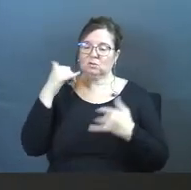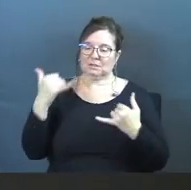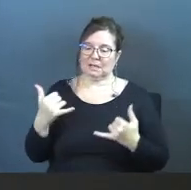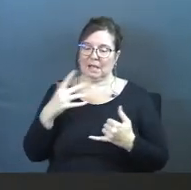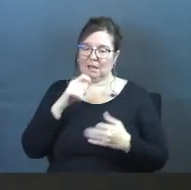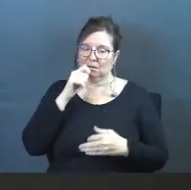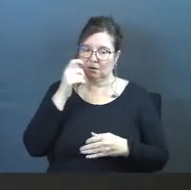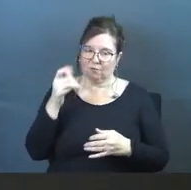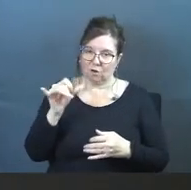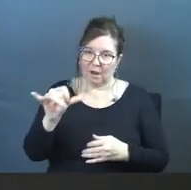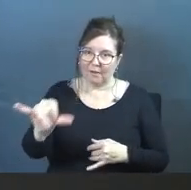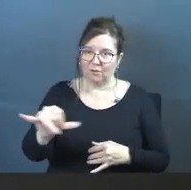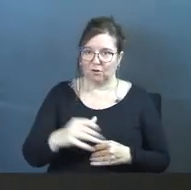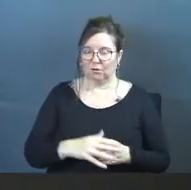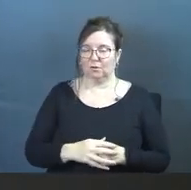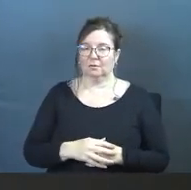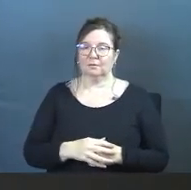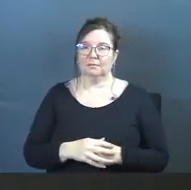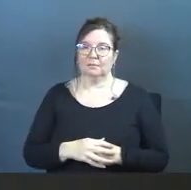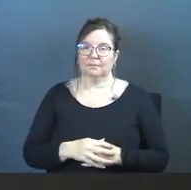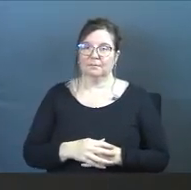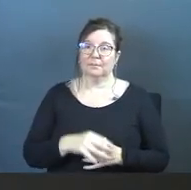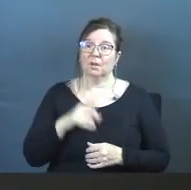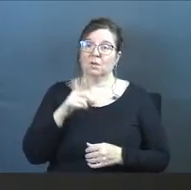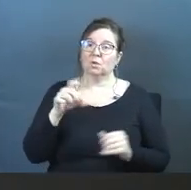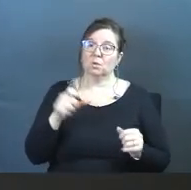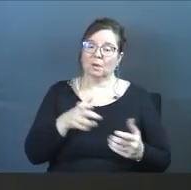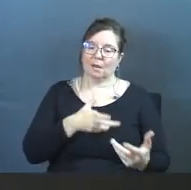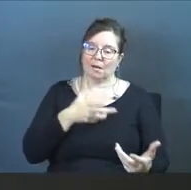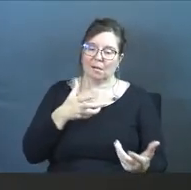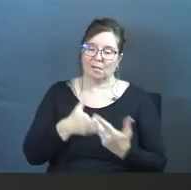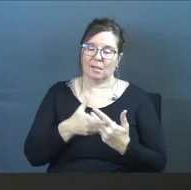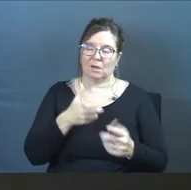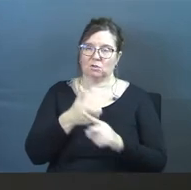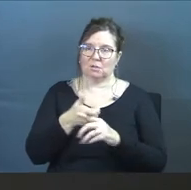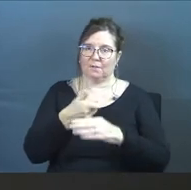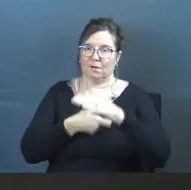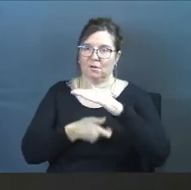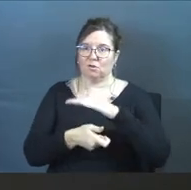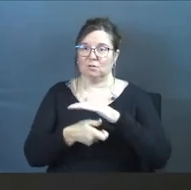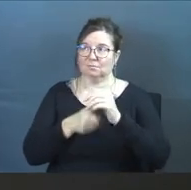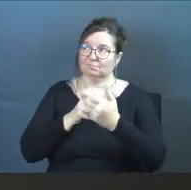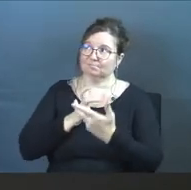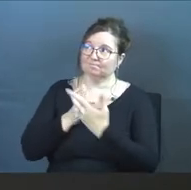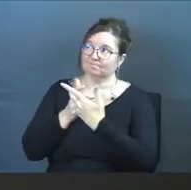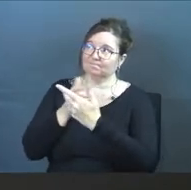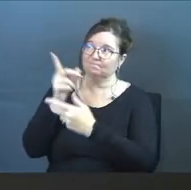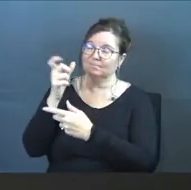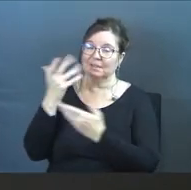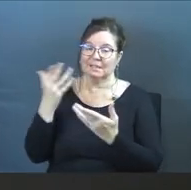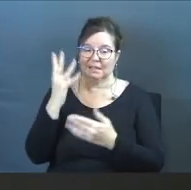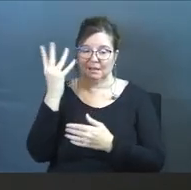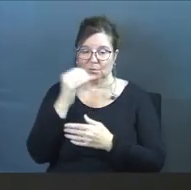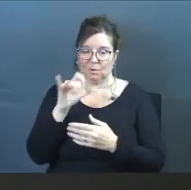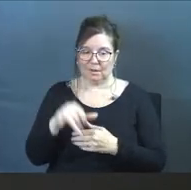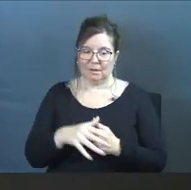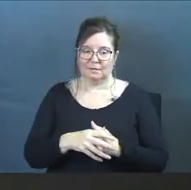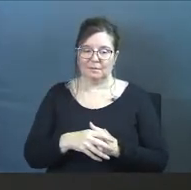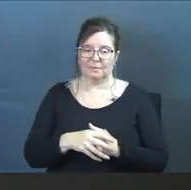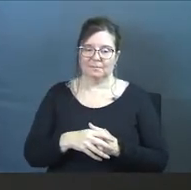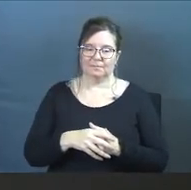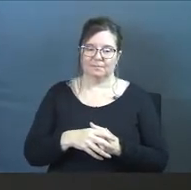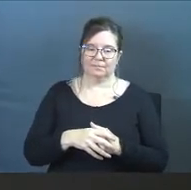today, and forever that you can align yourself under because here's the beauty in that.